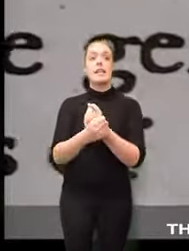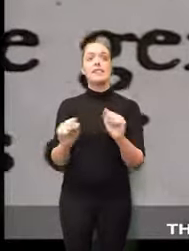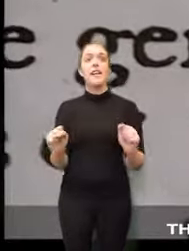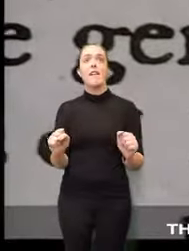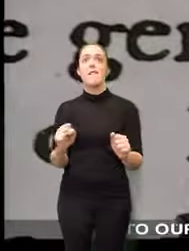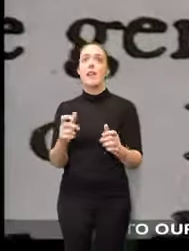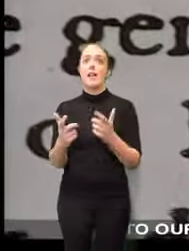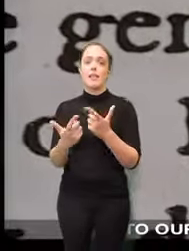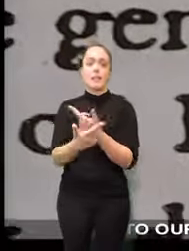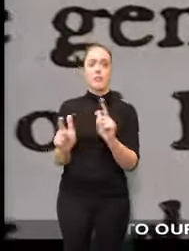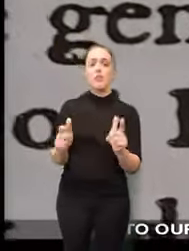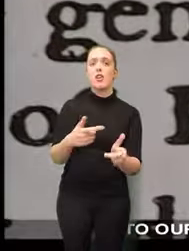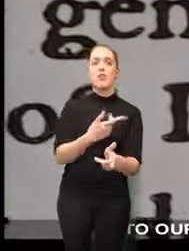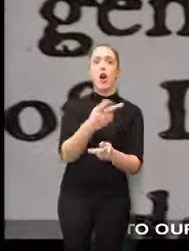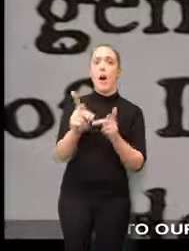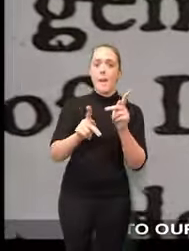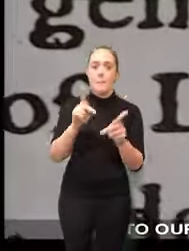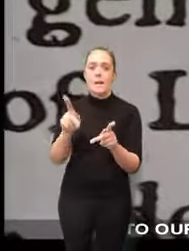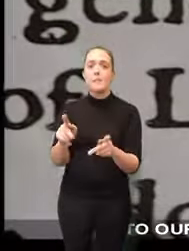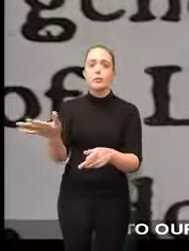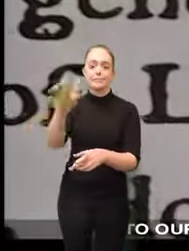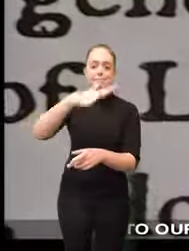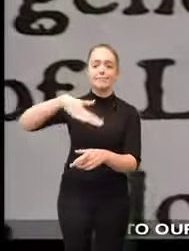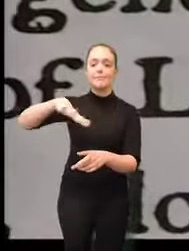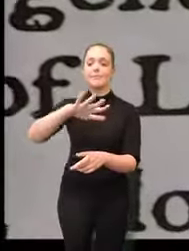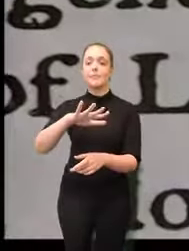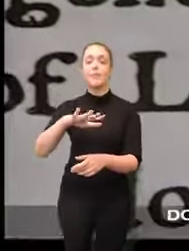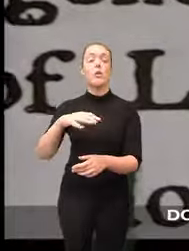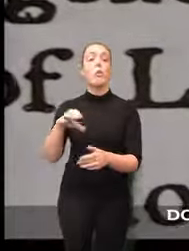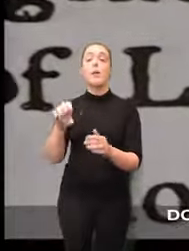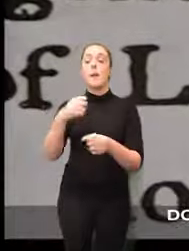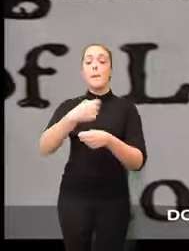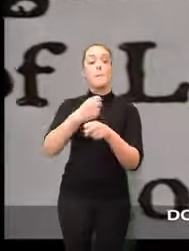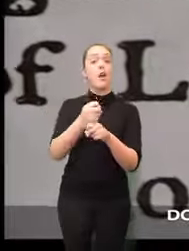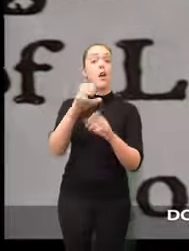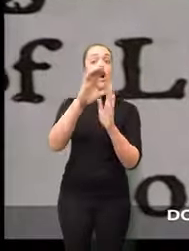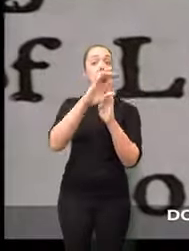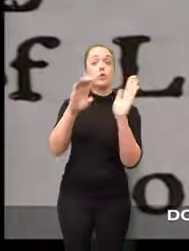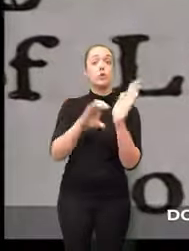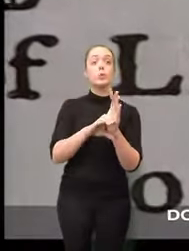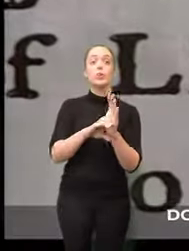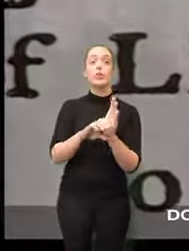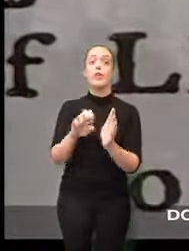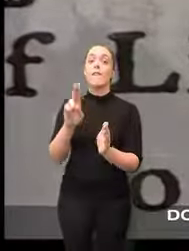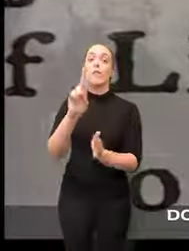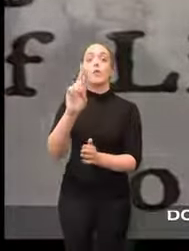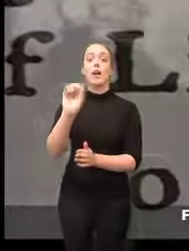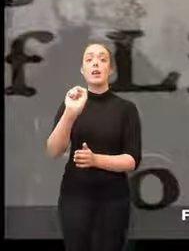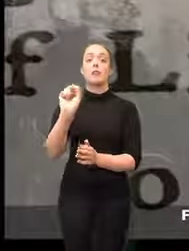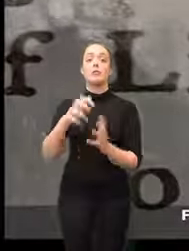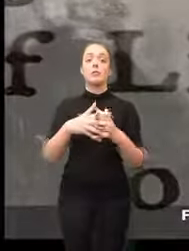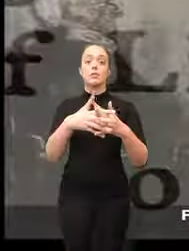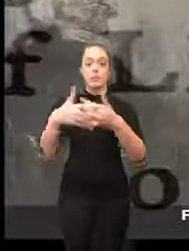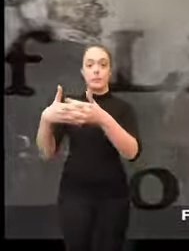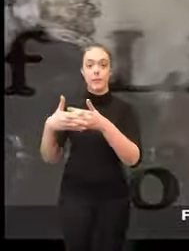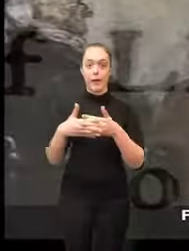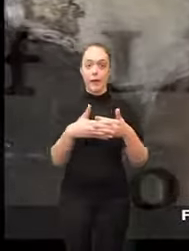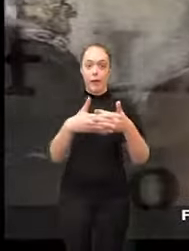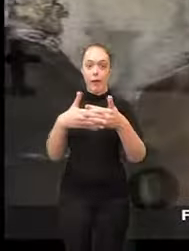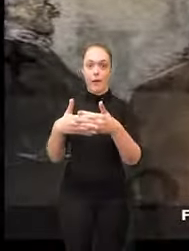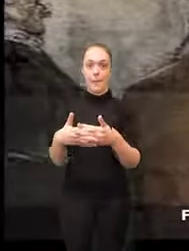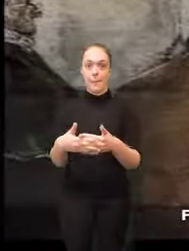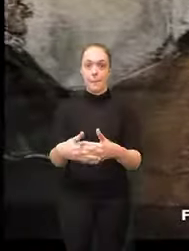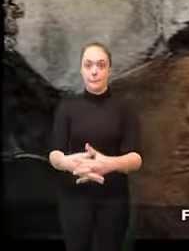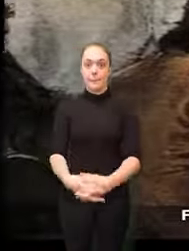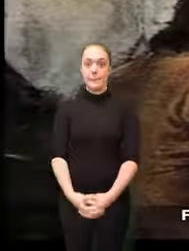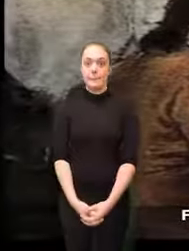blessings of liberty to ourselves and our posterity to ordain and establish this constitution for the United